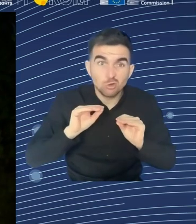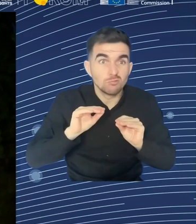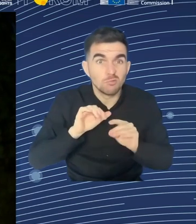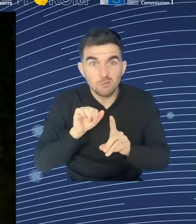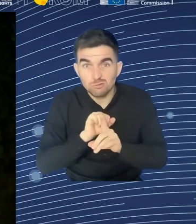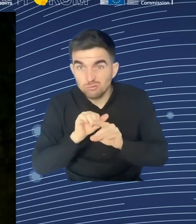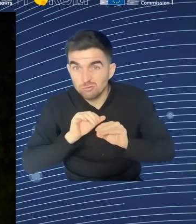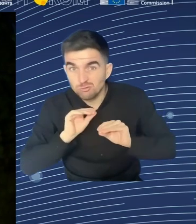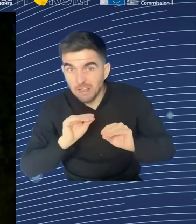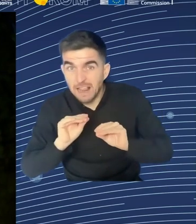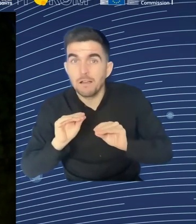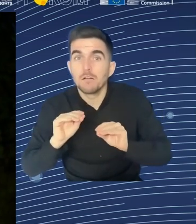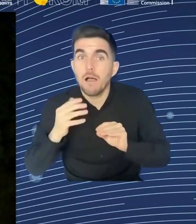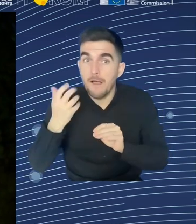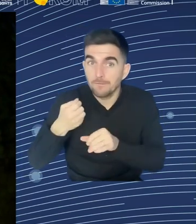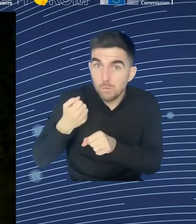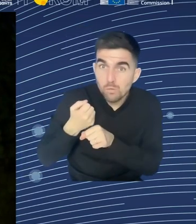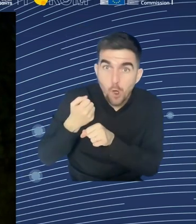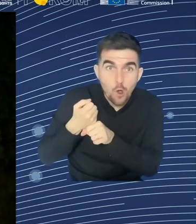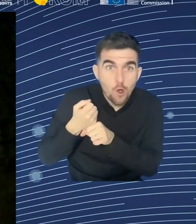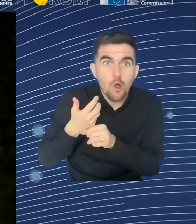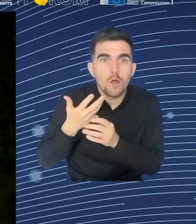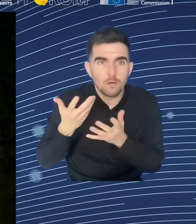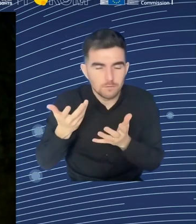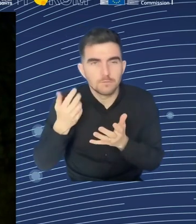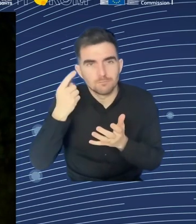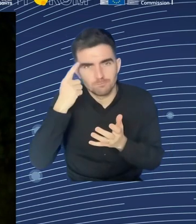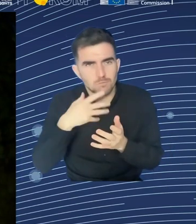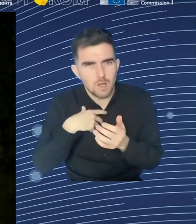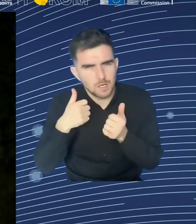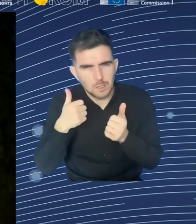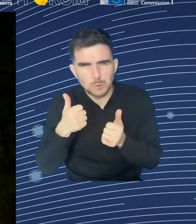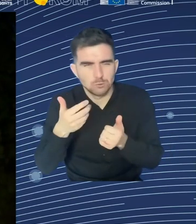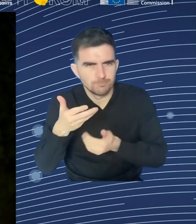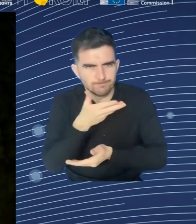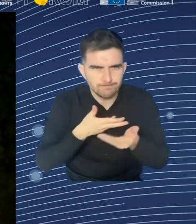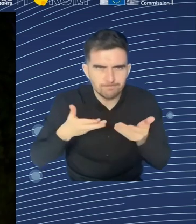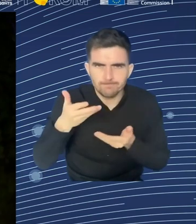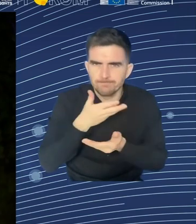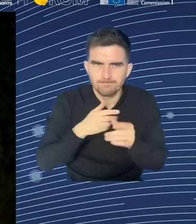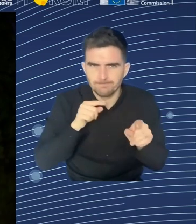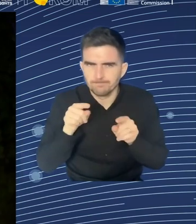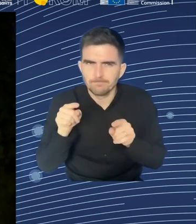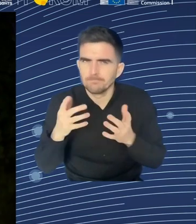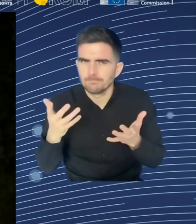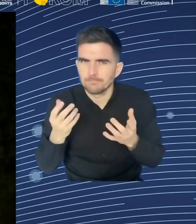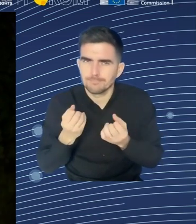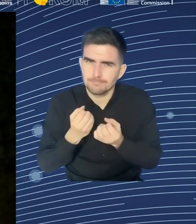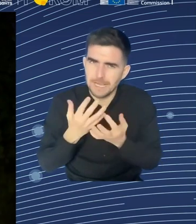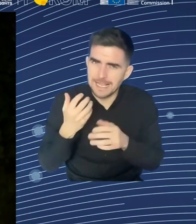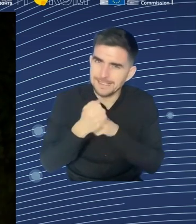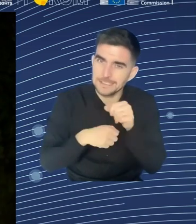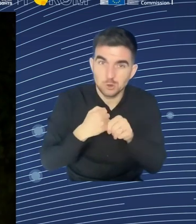And the challenge is exacerbated, but it's a structural challenge. And when it comes to working conditions, of course,